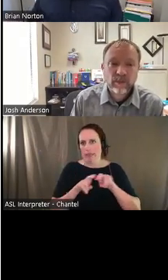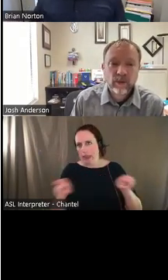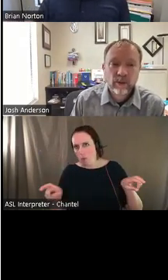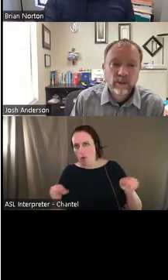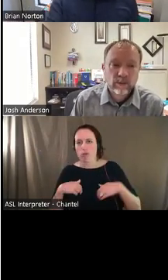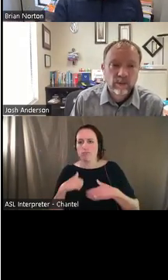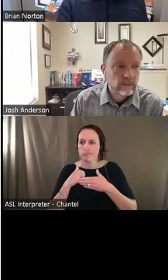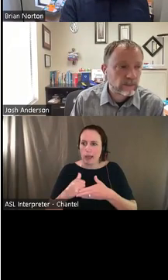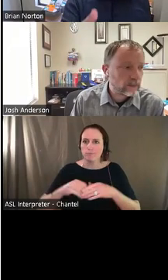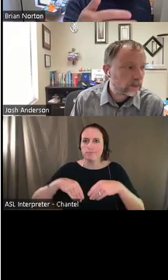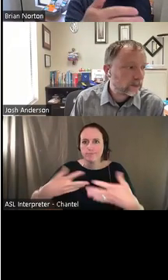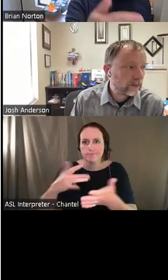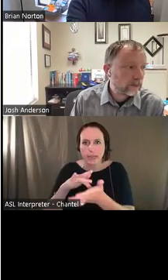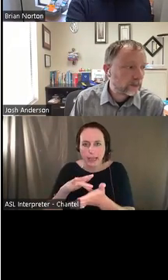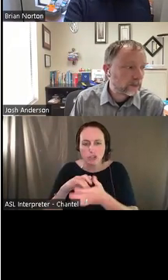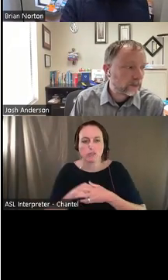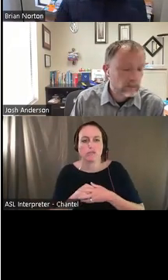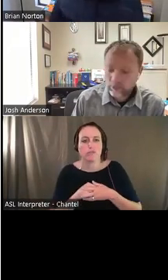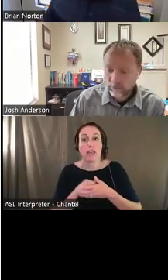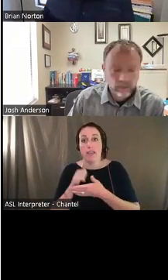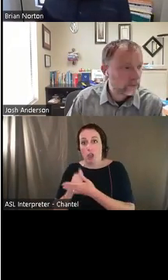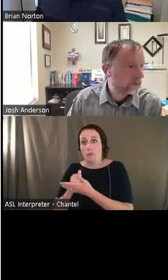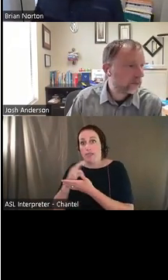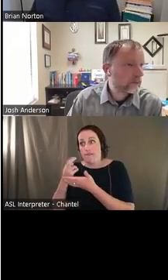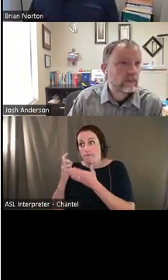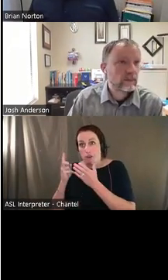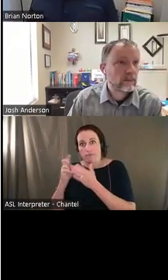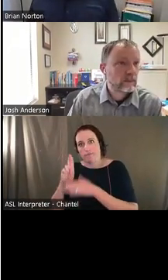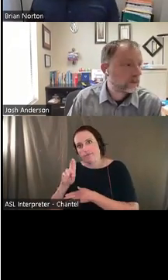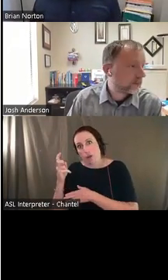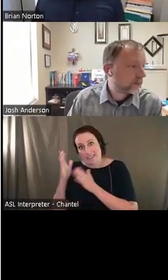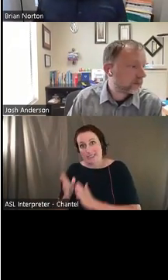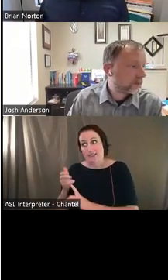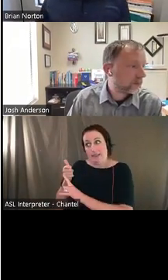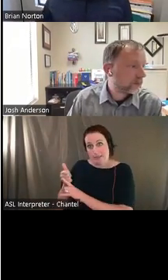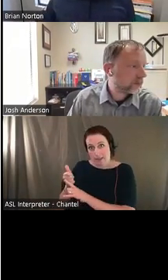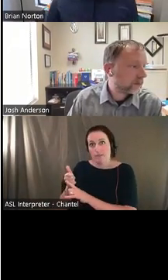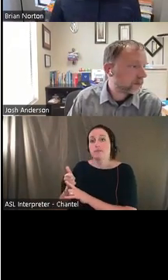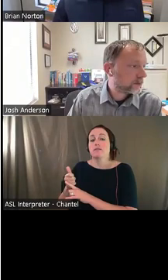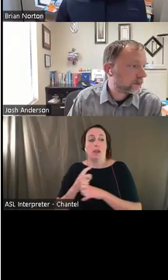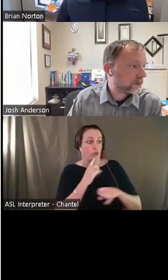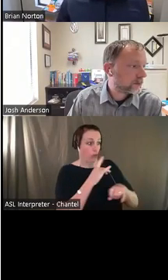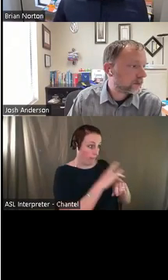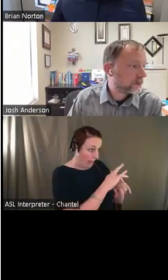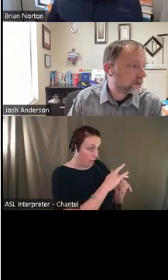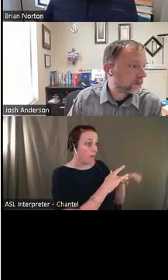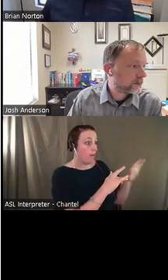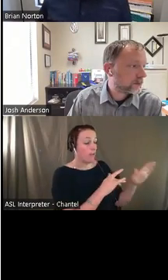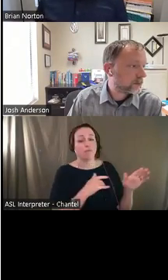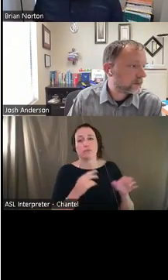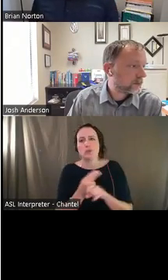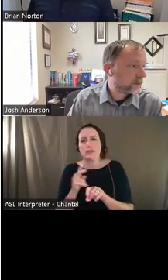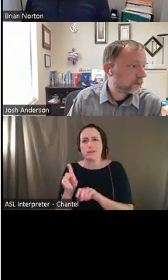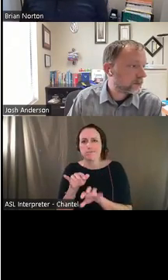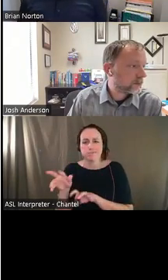they're assisting the actual pharmacist, um, and making sure things are available. They're operating the cash register, doing